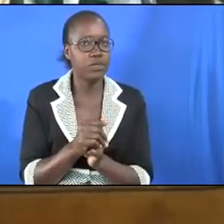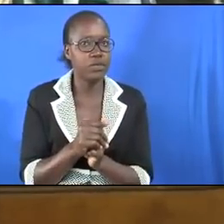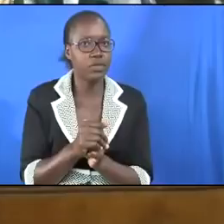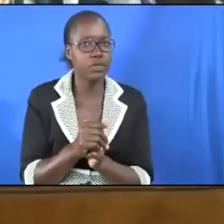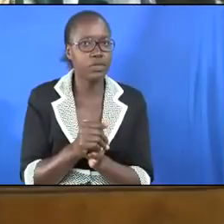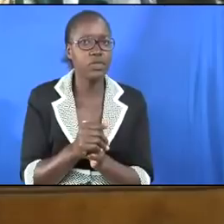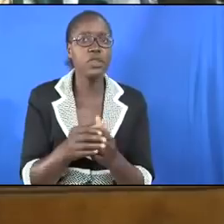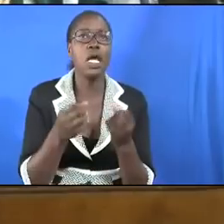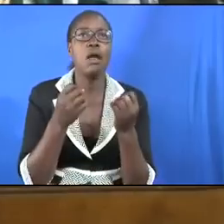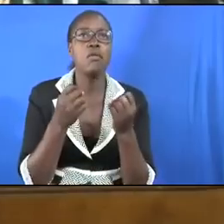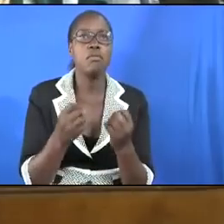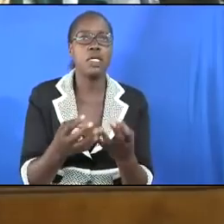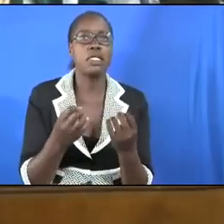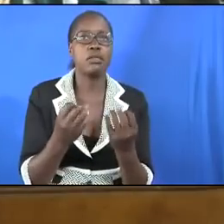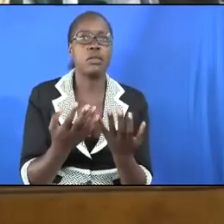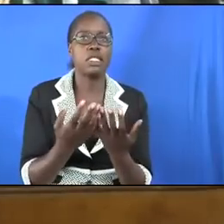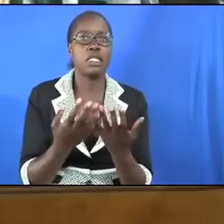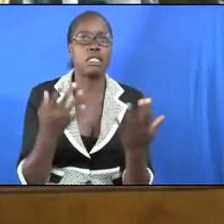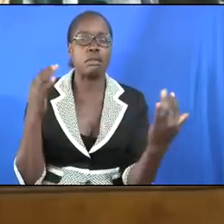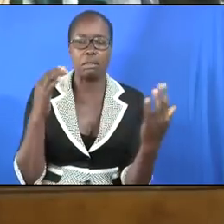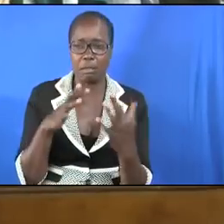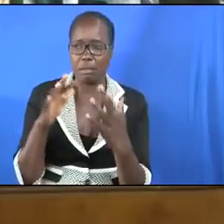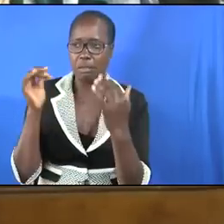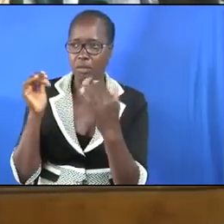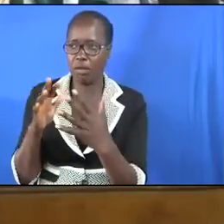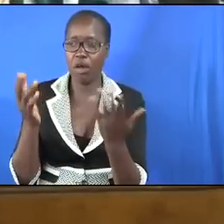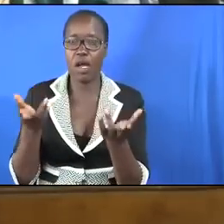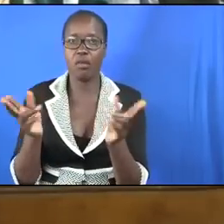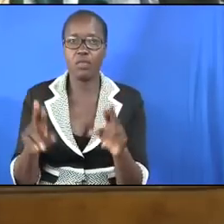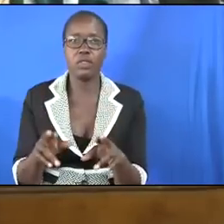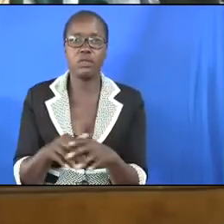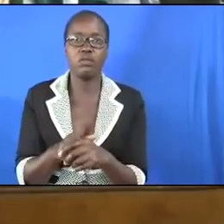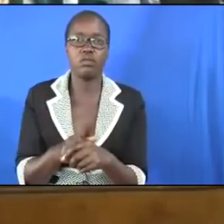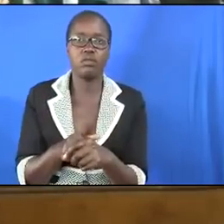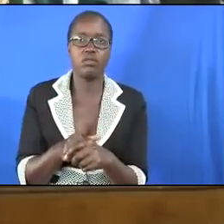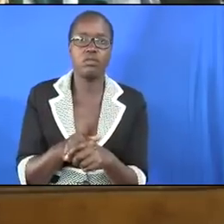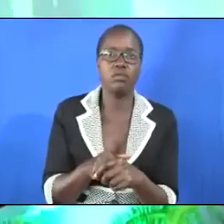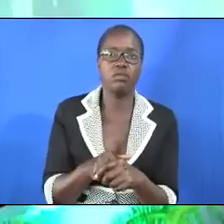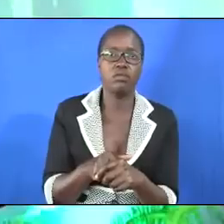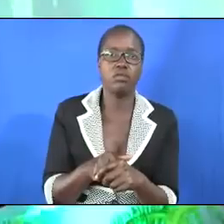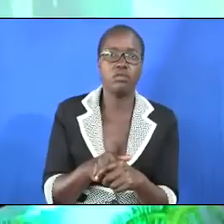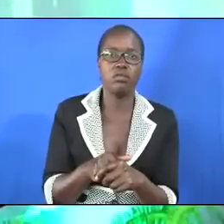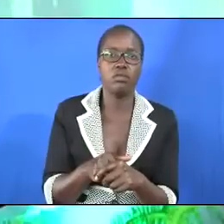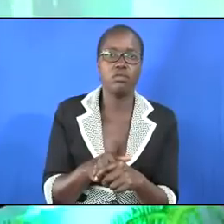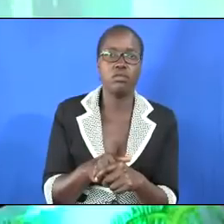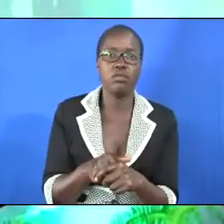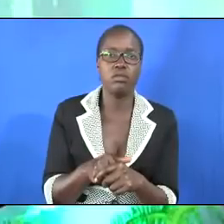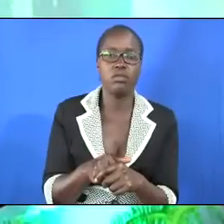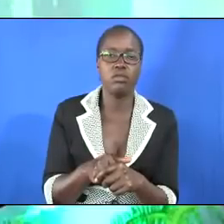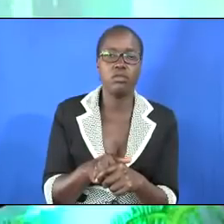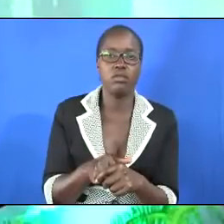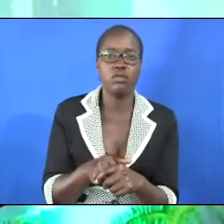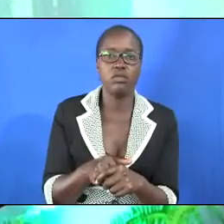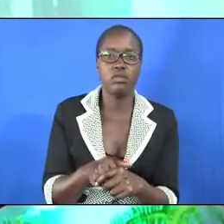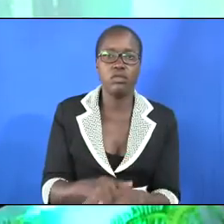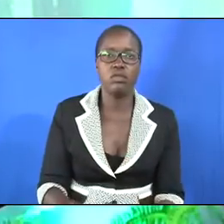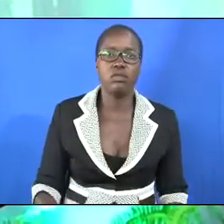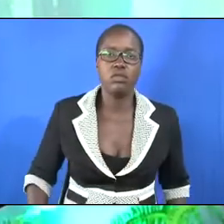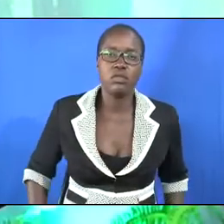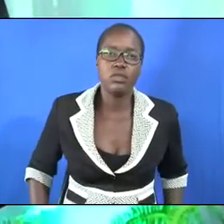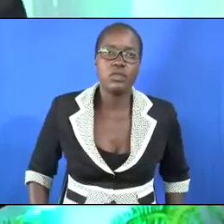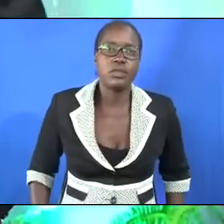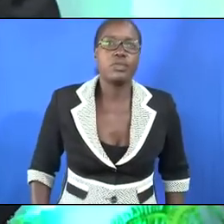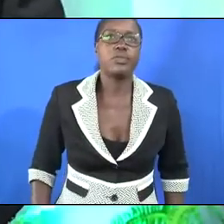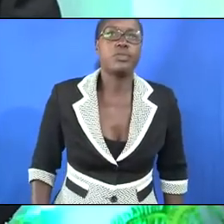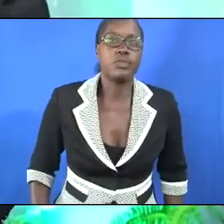Many raids happened in those days. 1 Samuel chapter 30 and verse number 8.